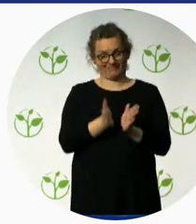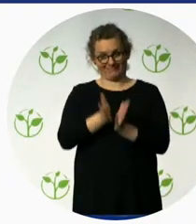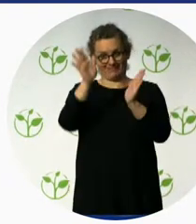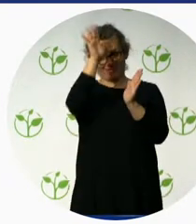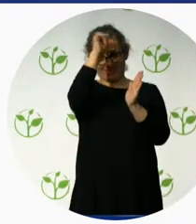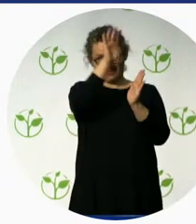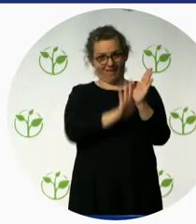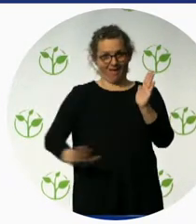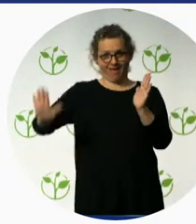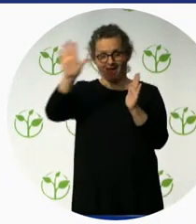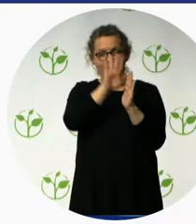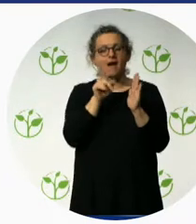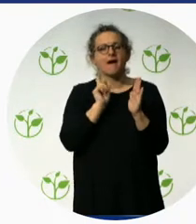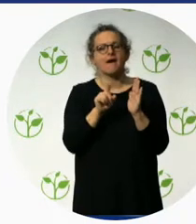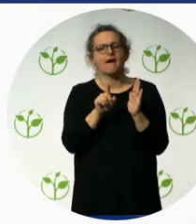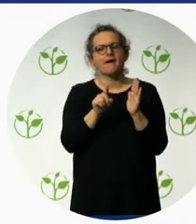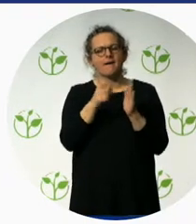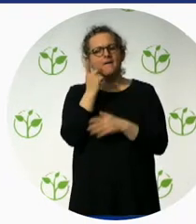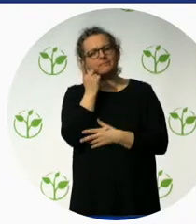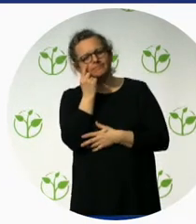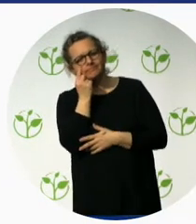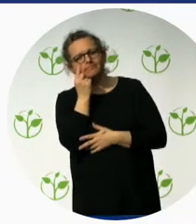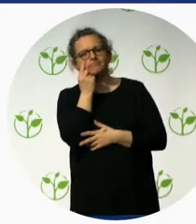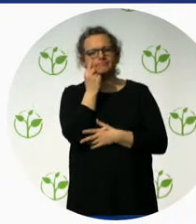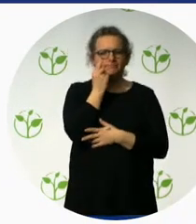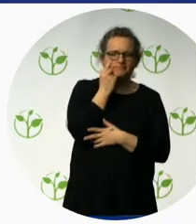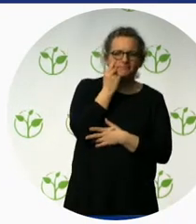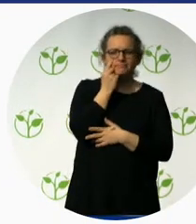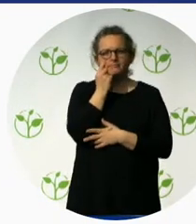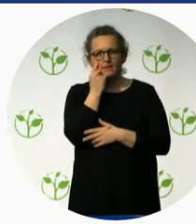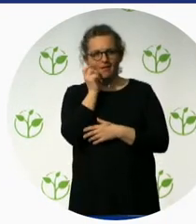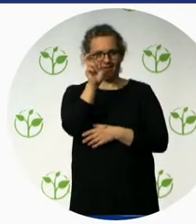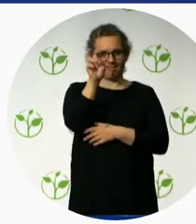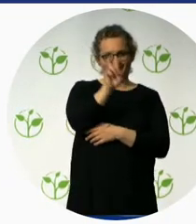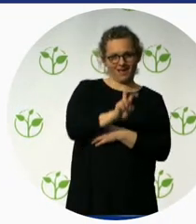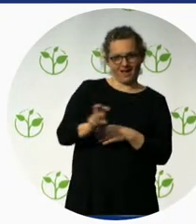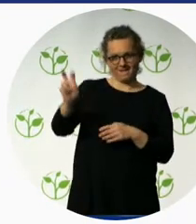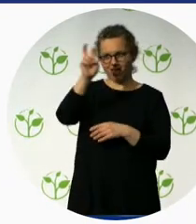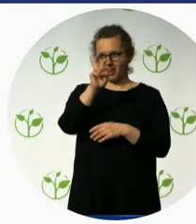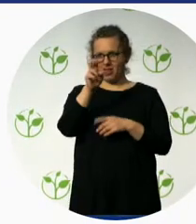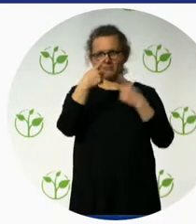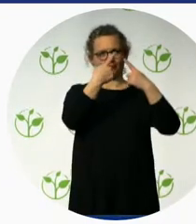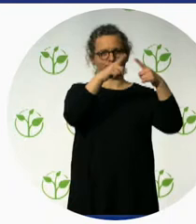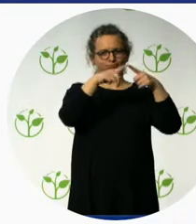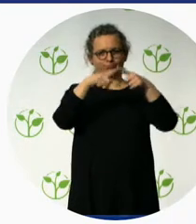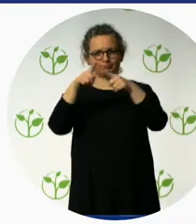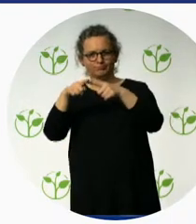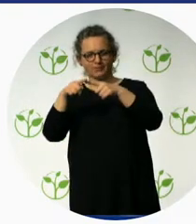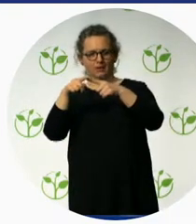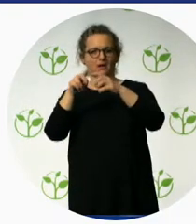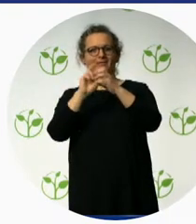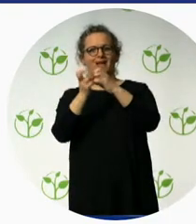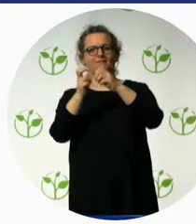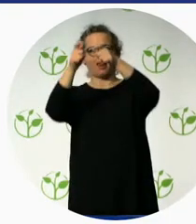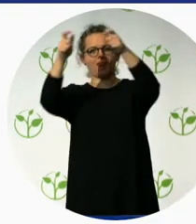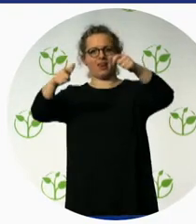are properties or the travel companies who want to get into travel for people with disabilities. And consult them how